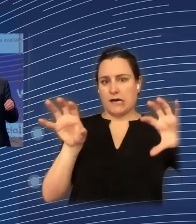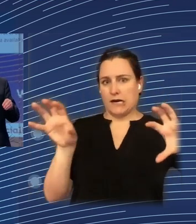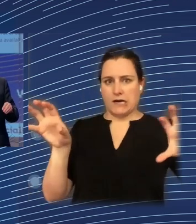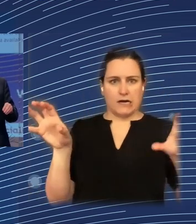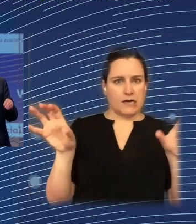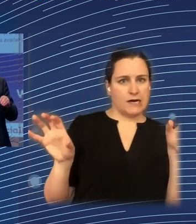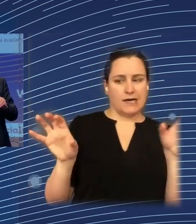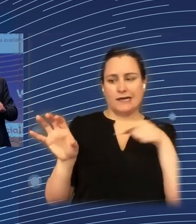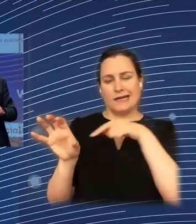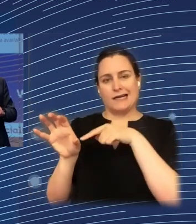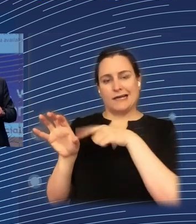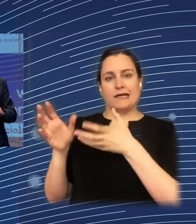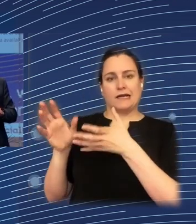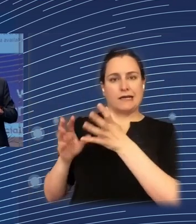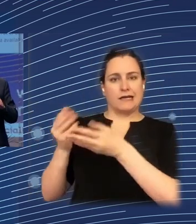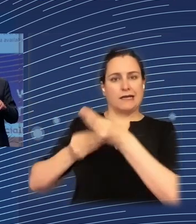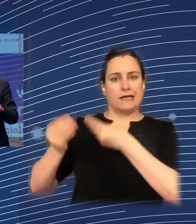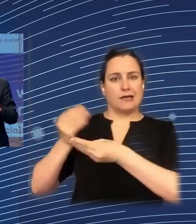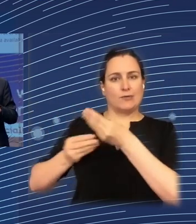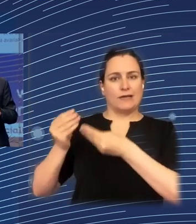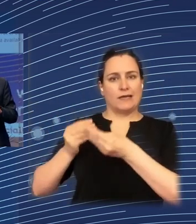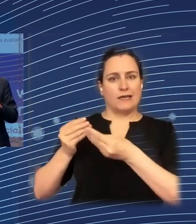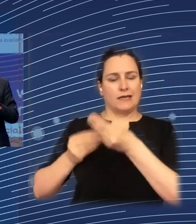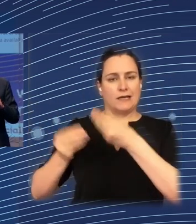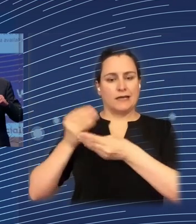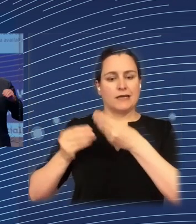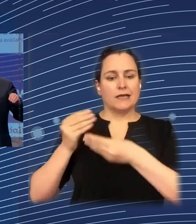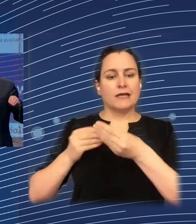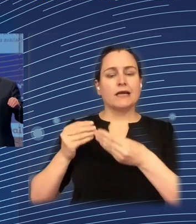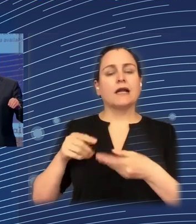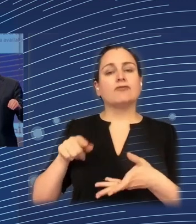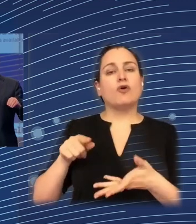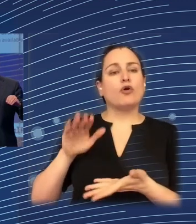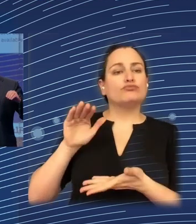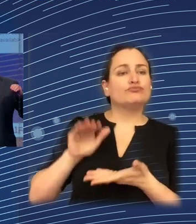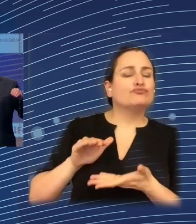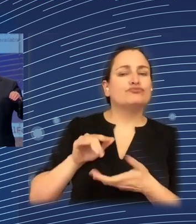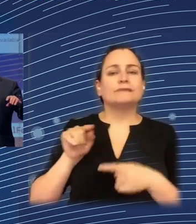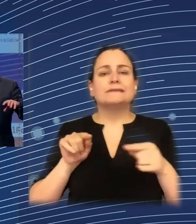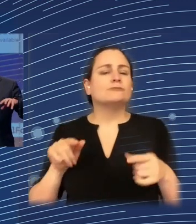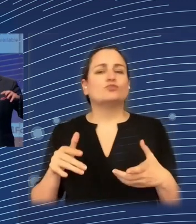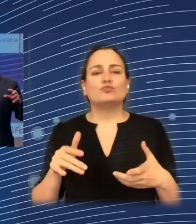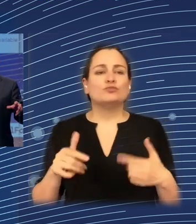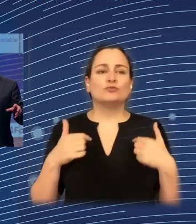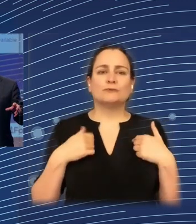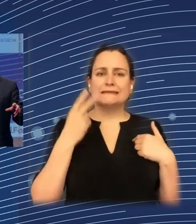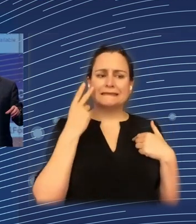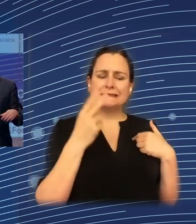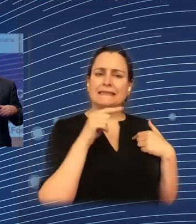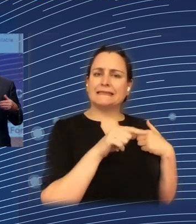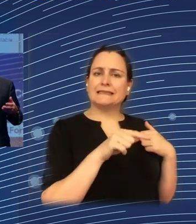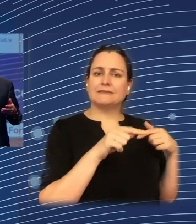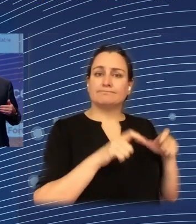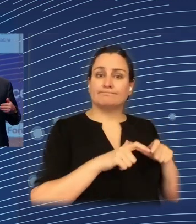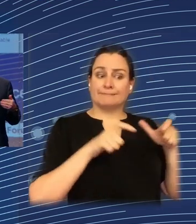not in the less developed regions of our respective countries, but more often than not in the more dynamic, larger cities,